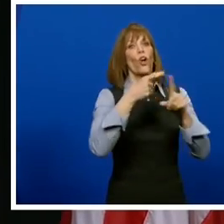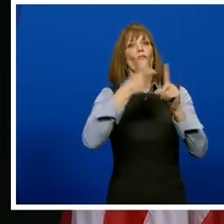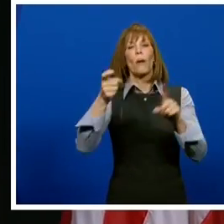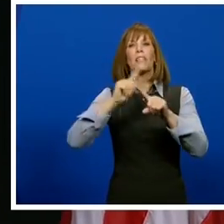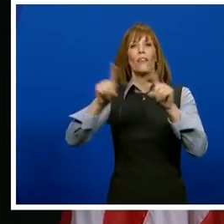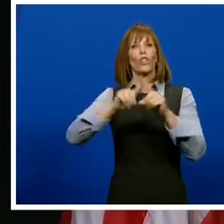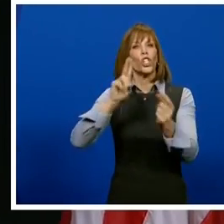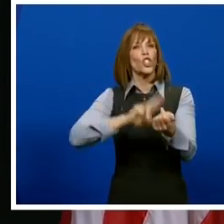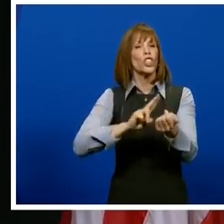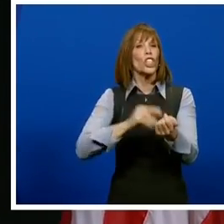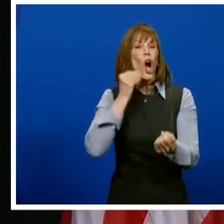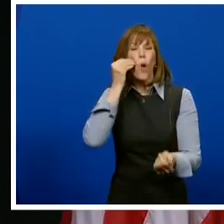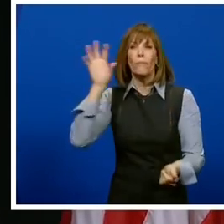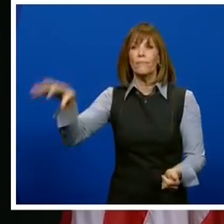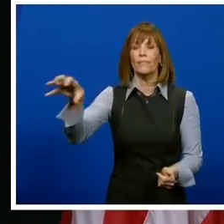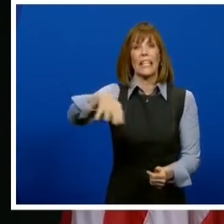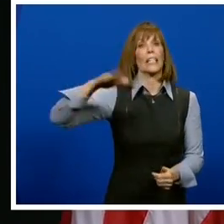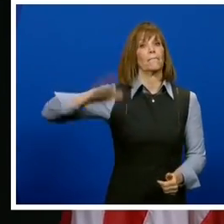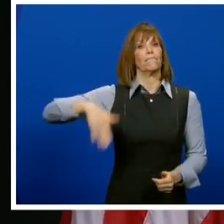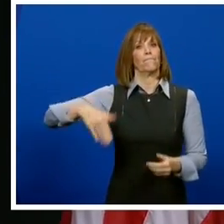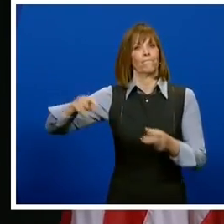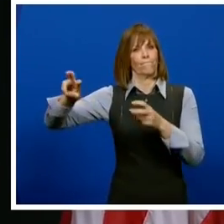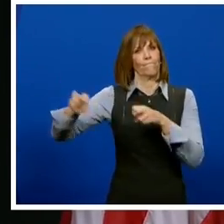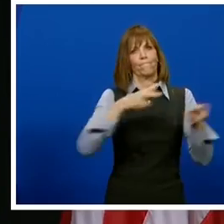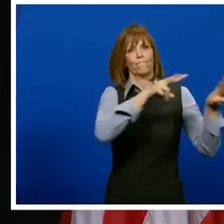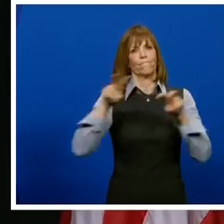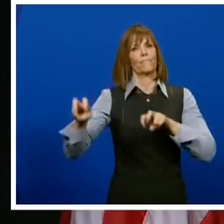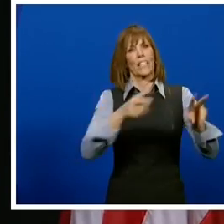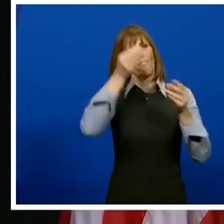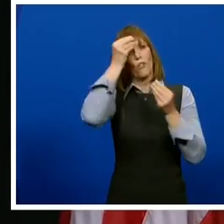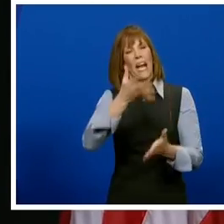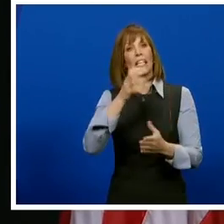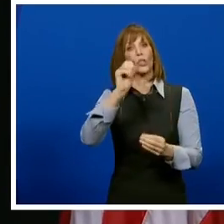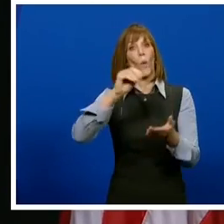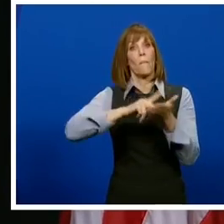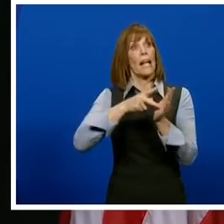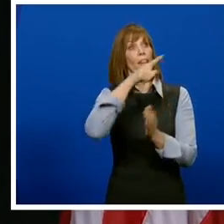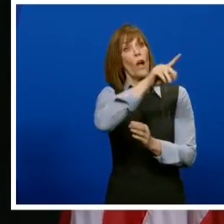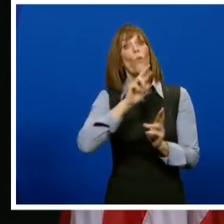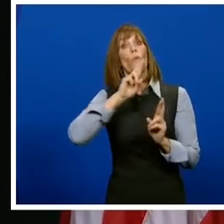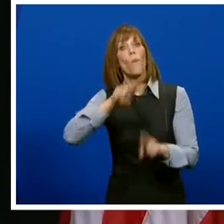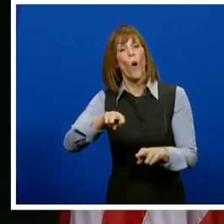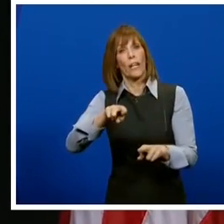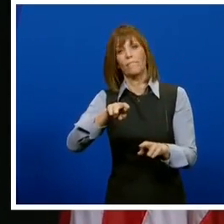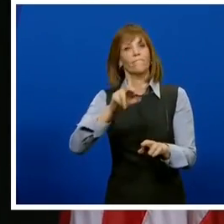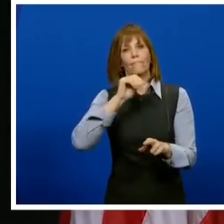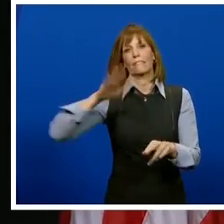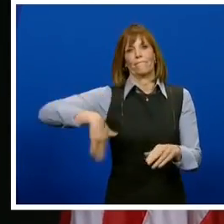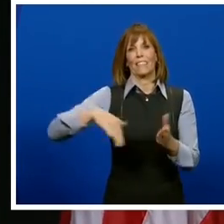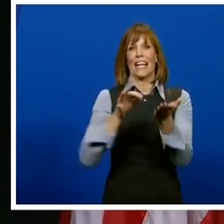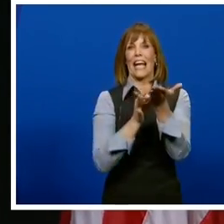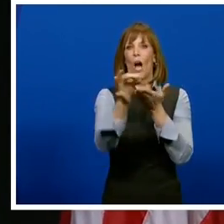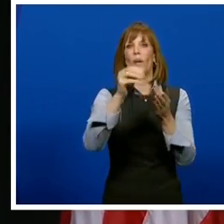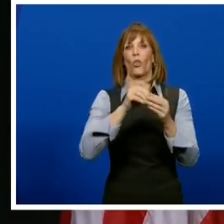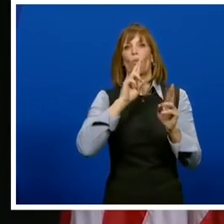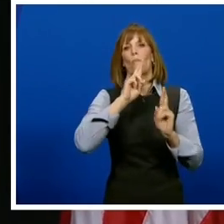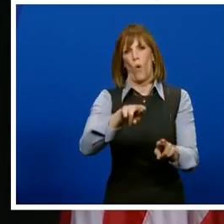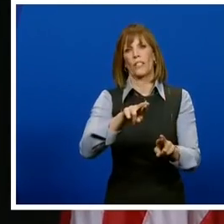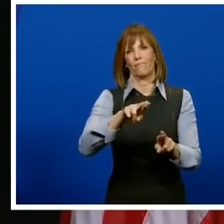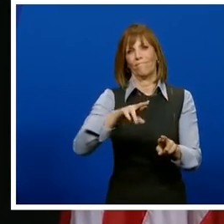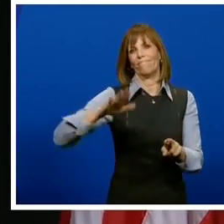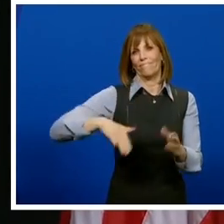care pharmacy partners failed to transfer, and therefore, the doses are not yet accounted for in the reporting system.